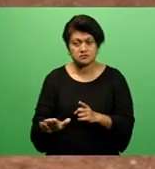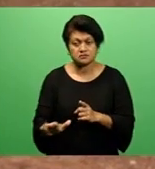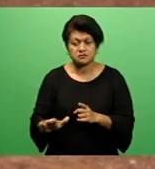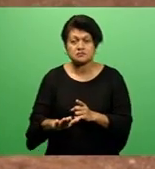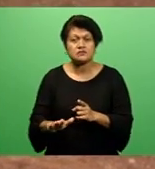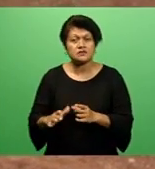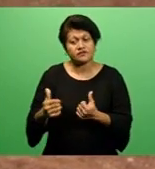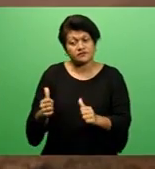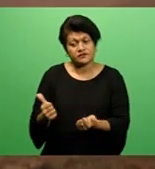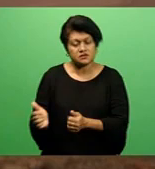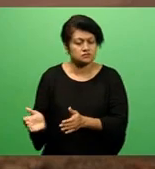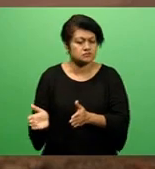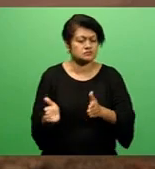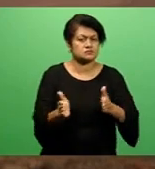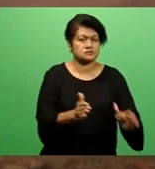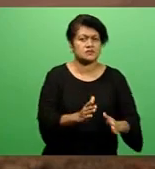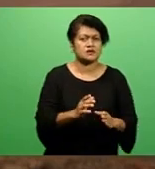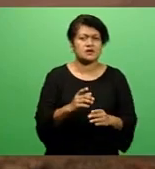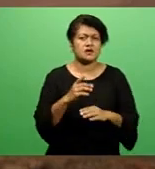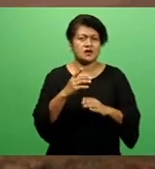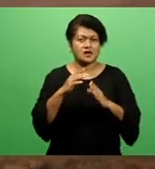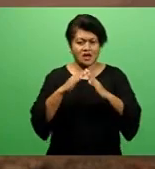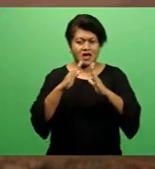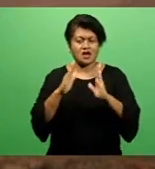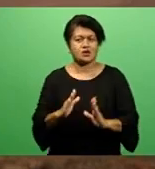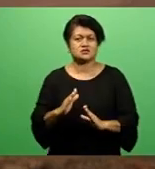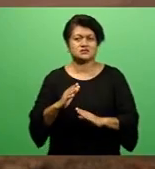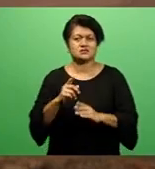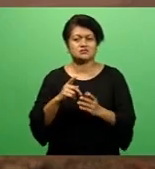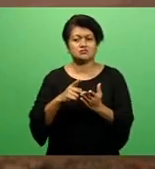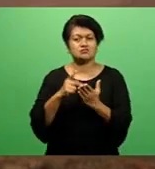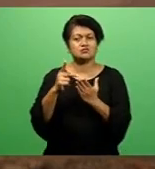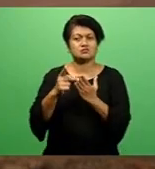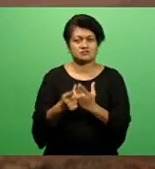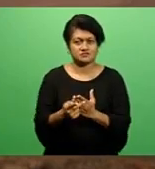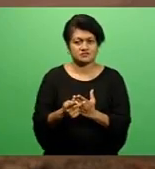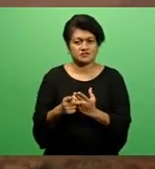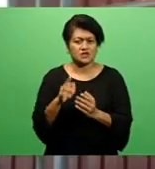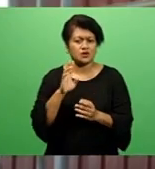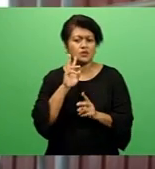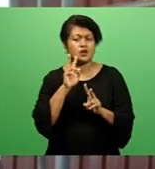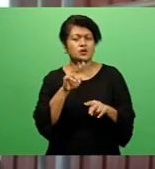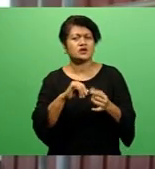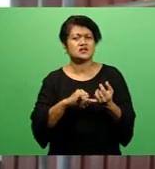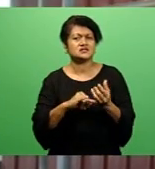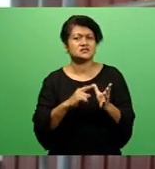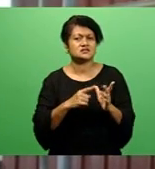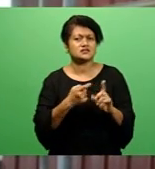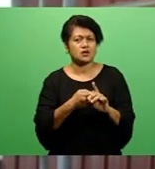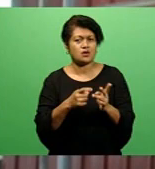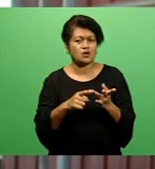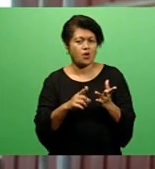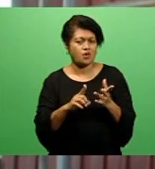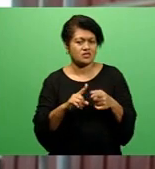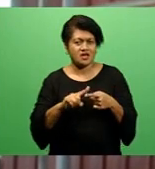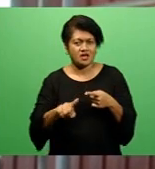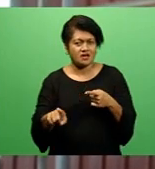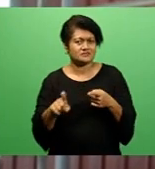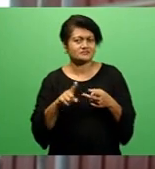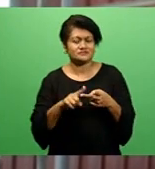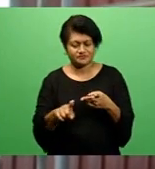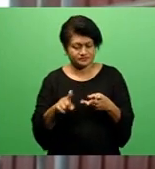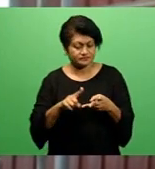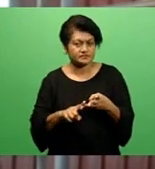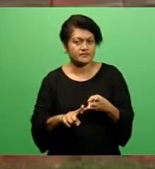to other four housing projects year-marked for this financial year. We are looking at Sakoda, Wakanisila, Tore and Tabela.